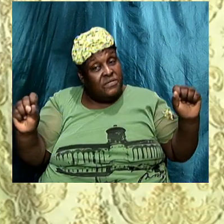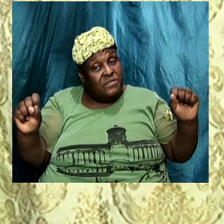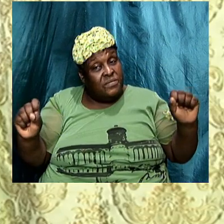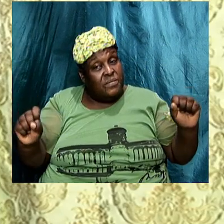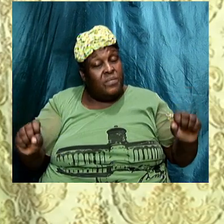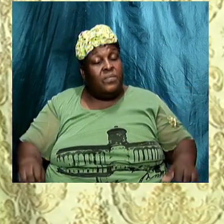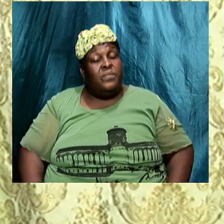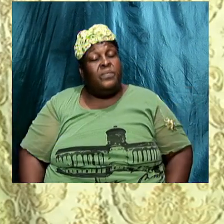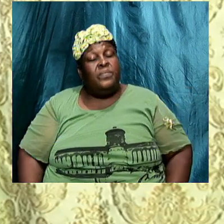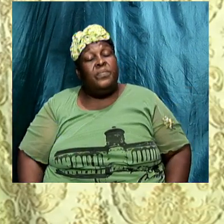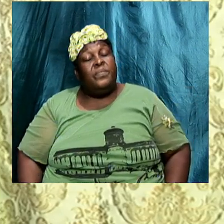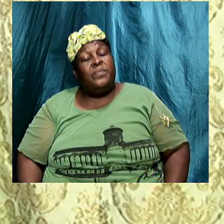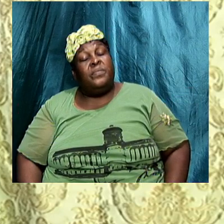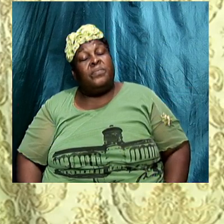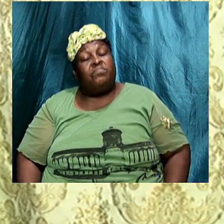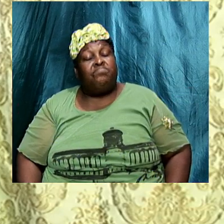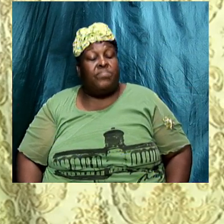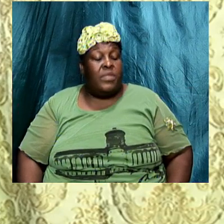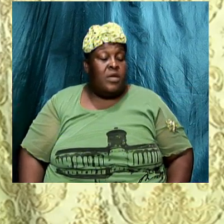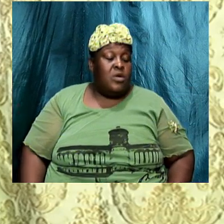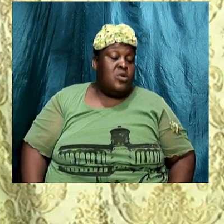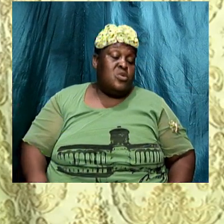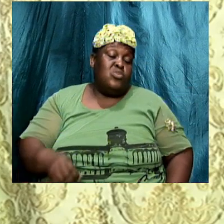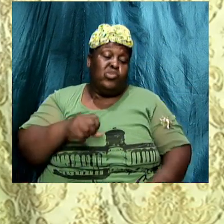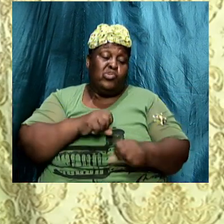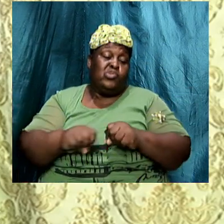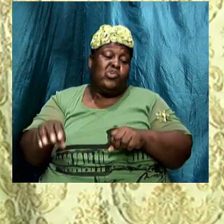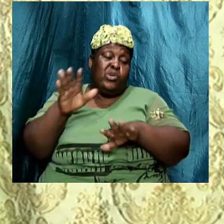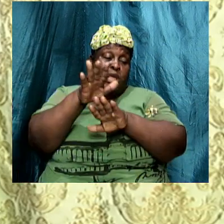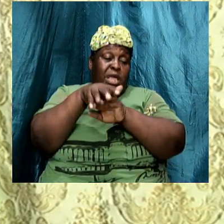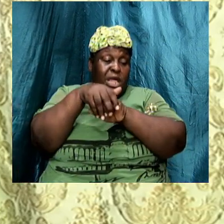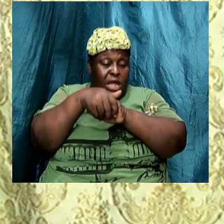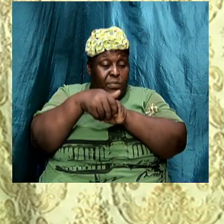So the Pharisees